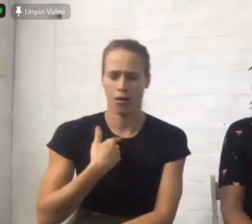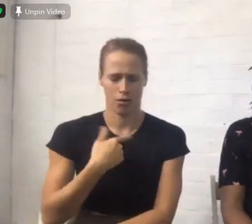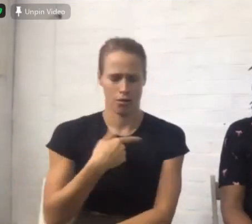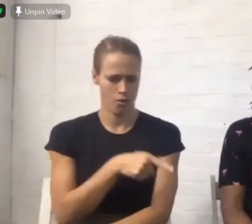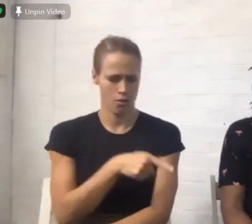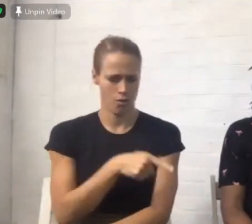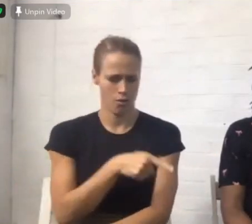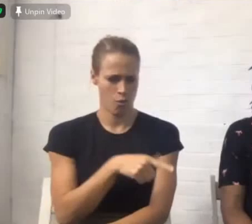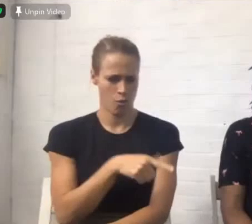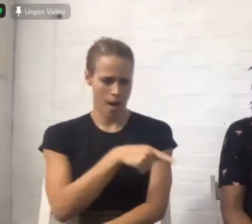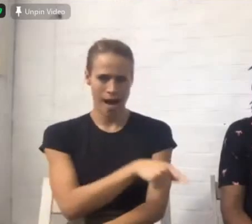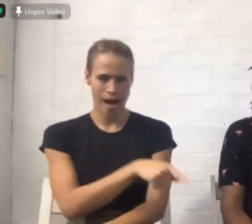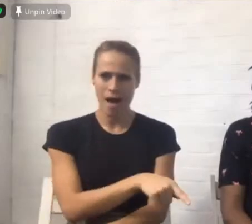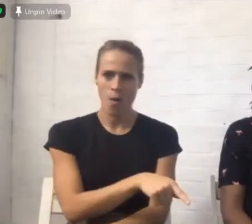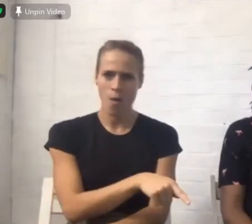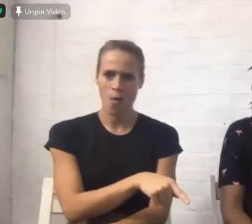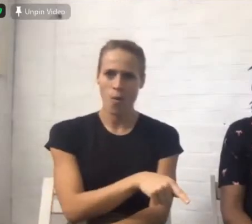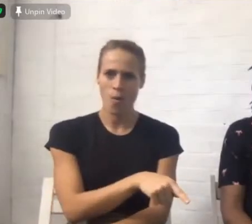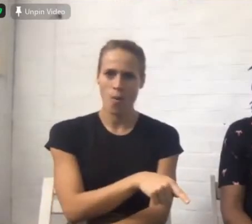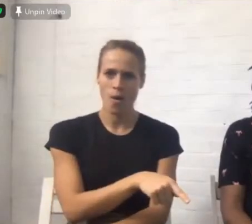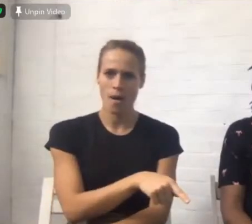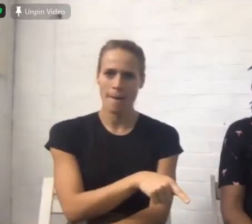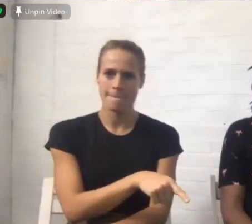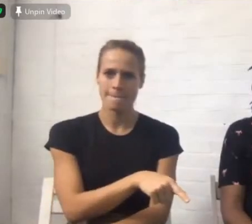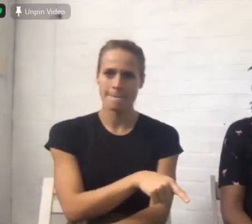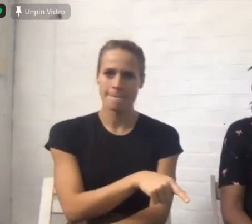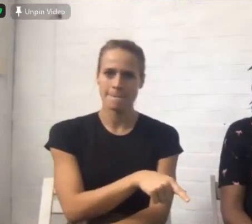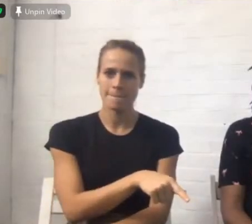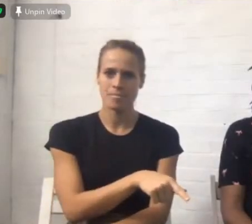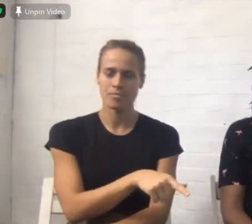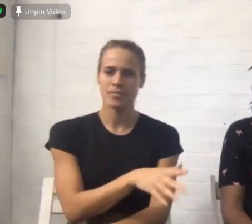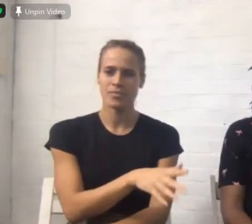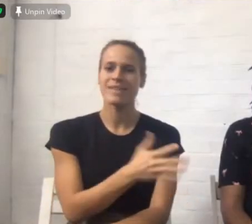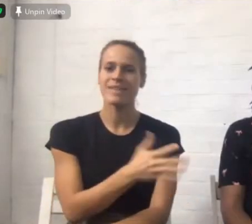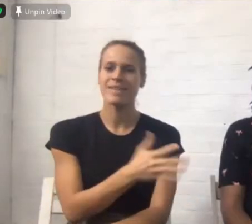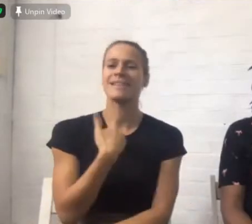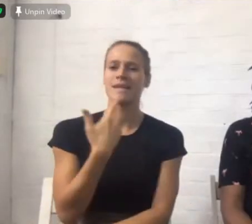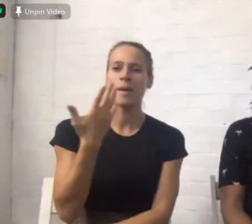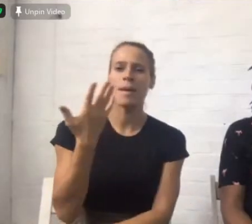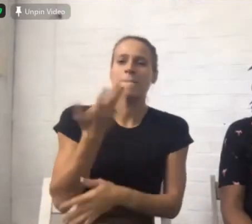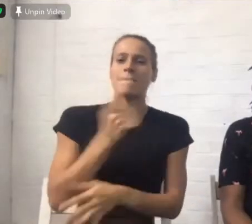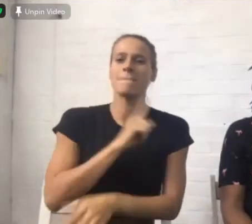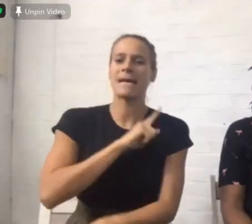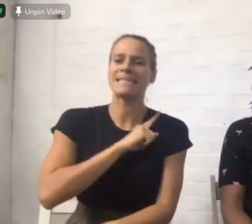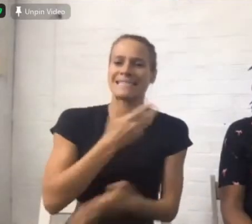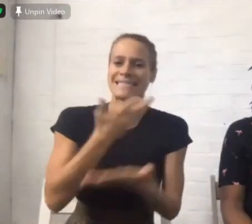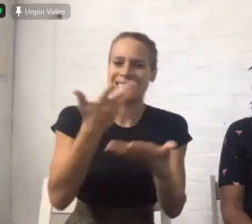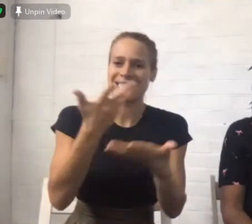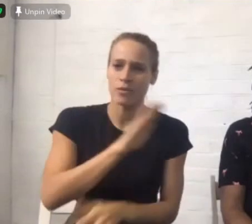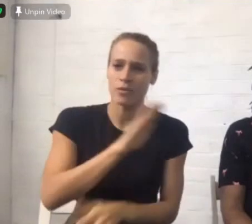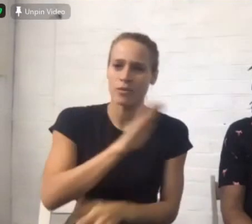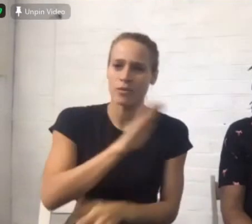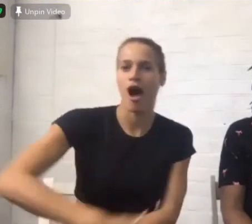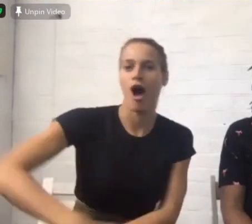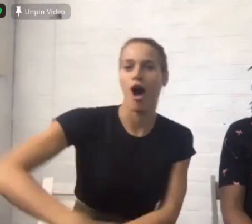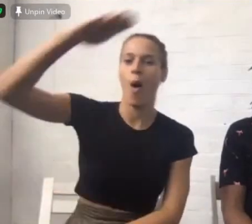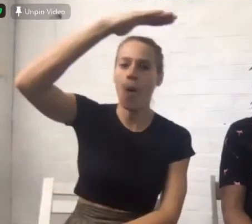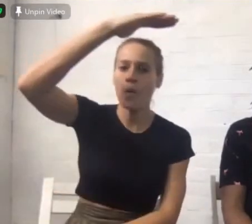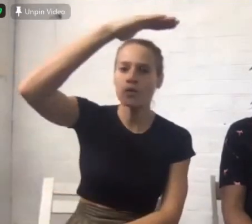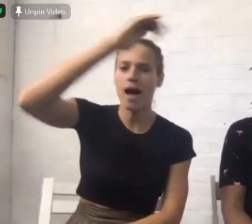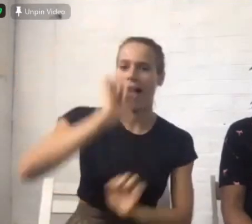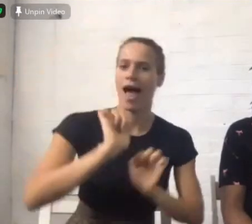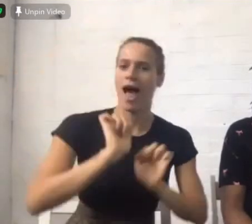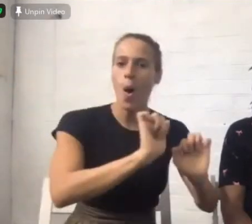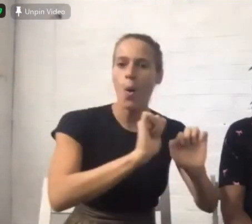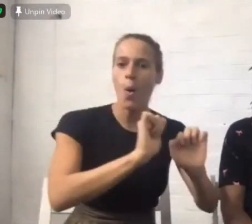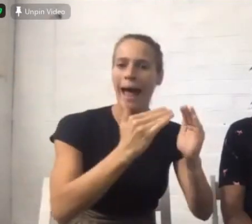think I was going crazy if I said you know hey guys just watch where the ball goes what what dad you